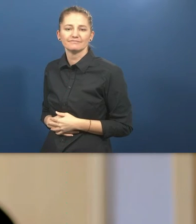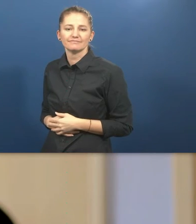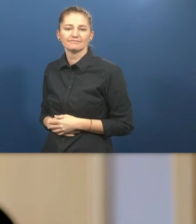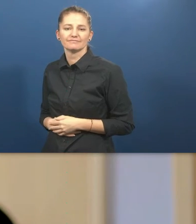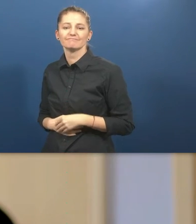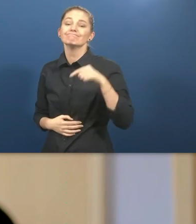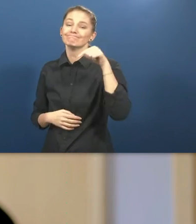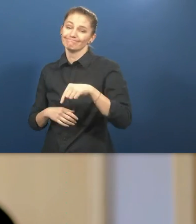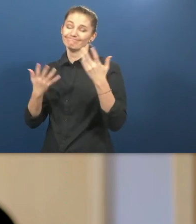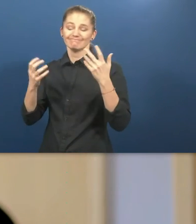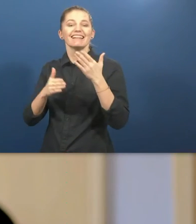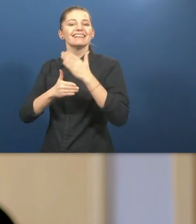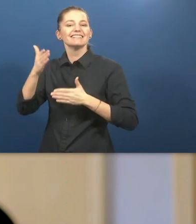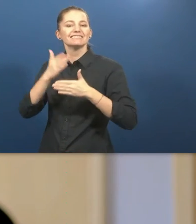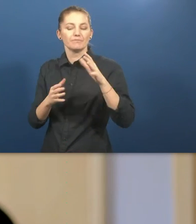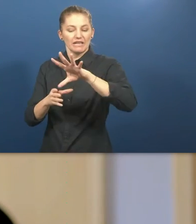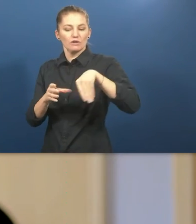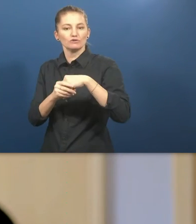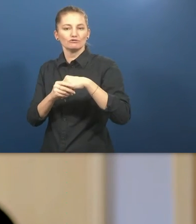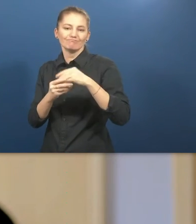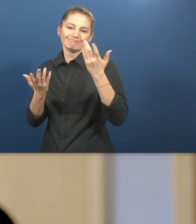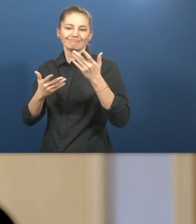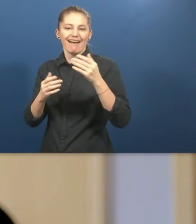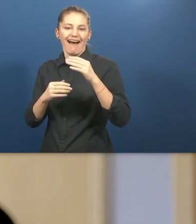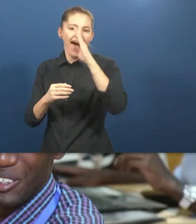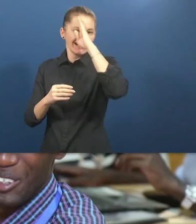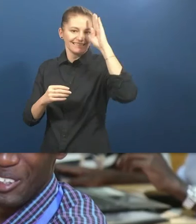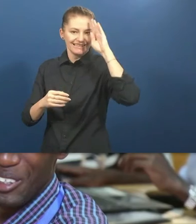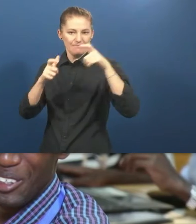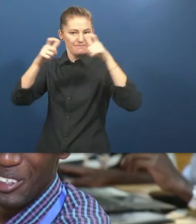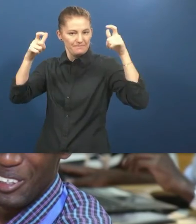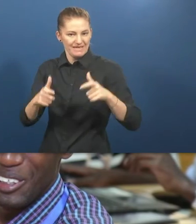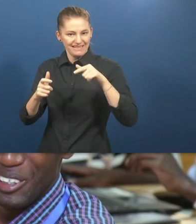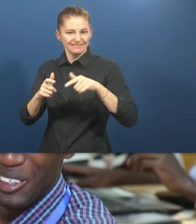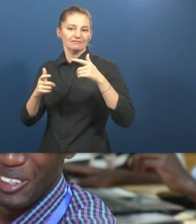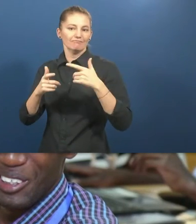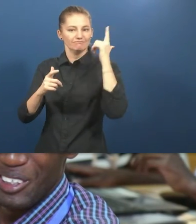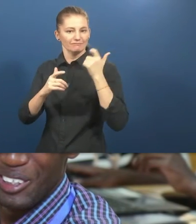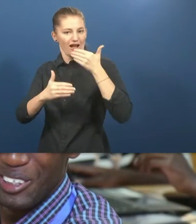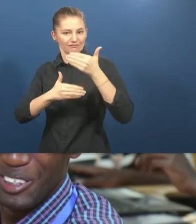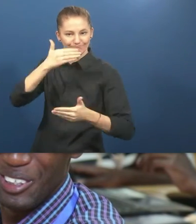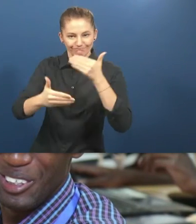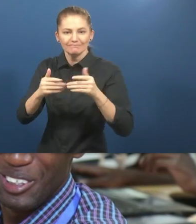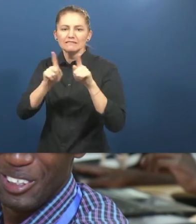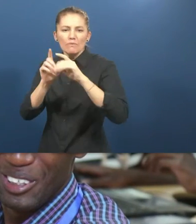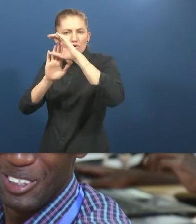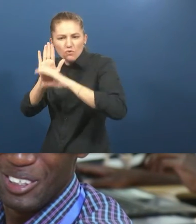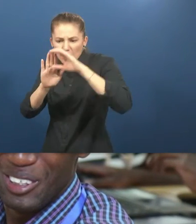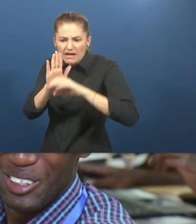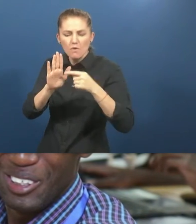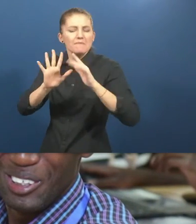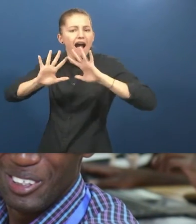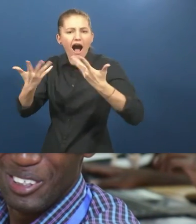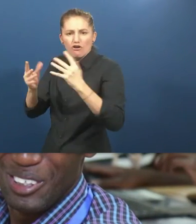So, Light for the World has developed the Disability Inclusion Academy, where we have developed a curriculum to train and support and